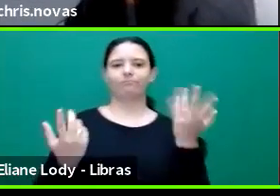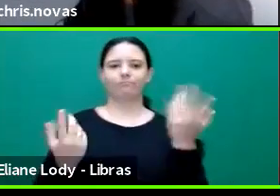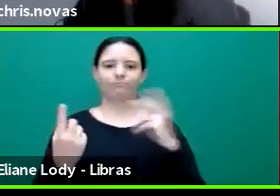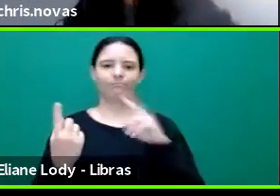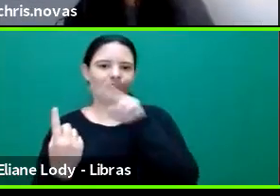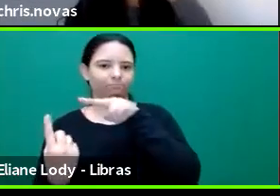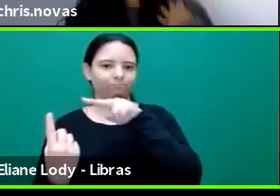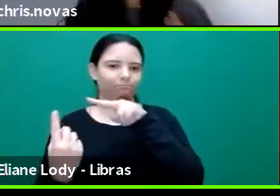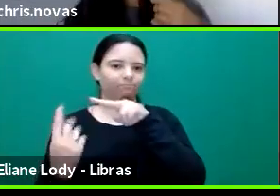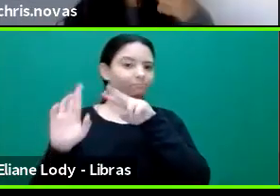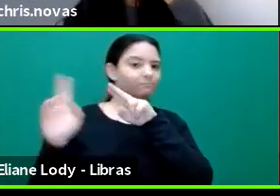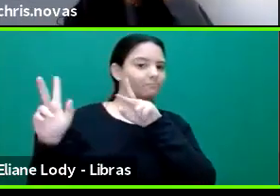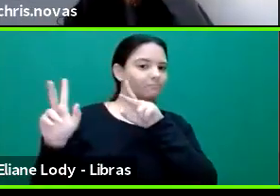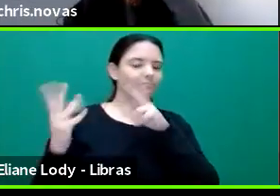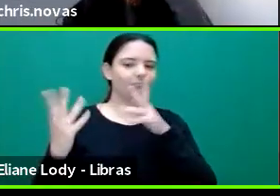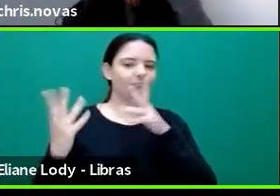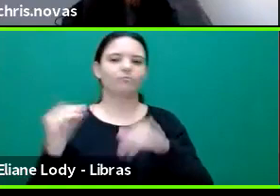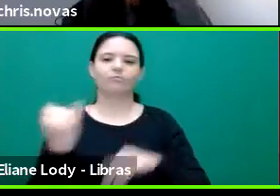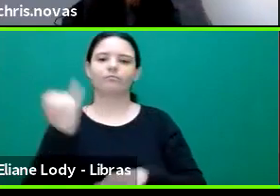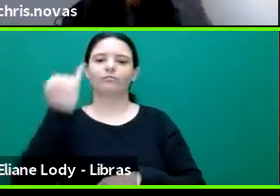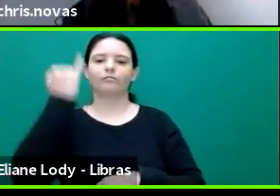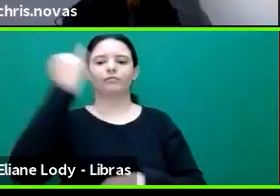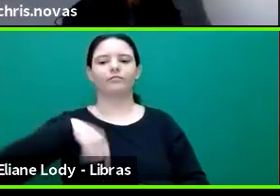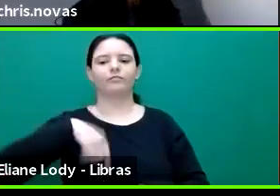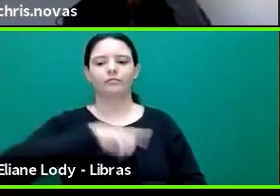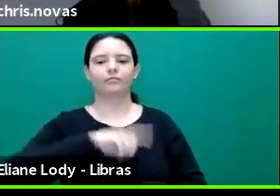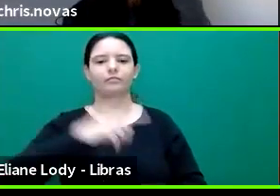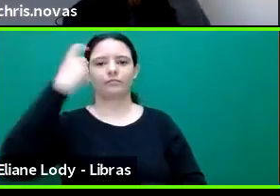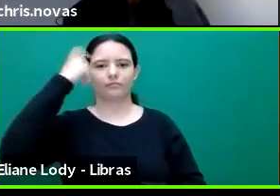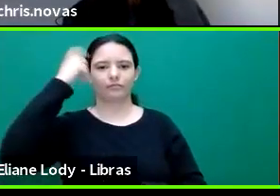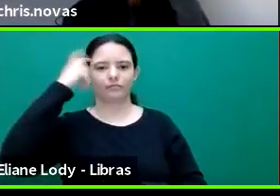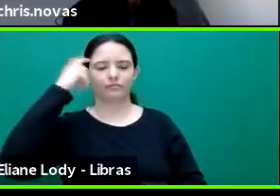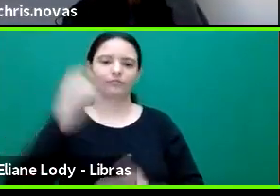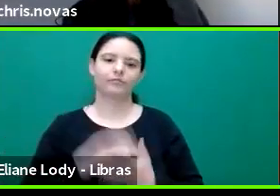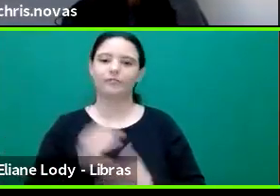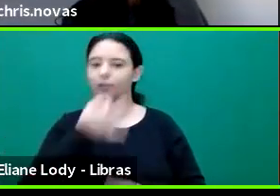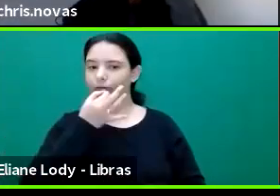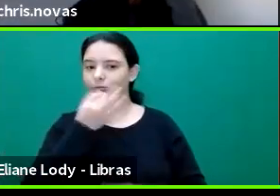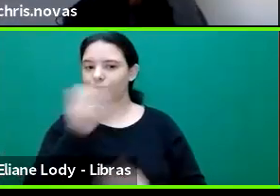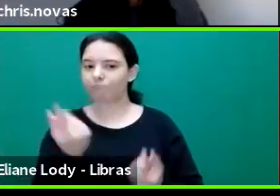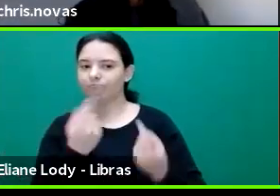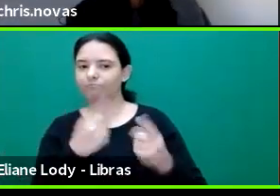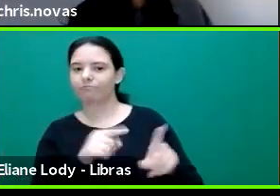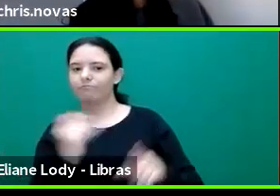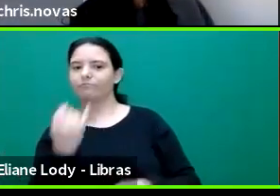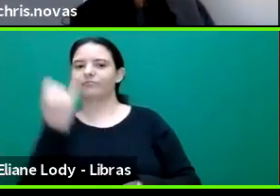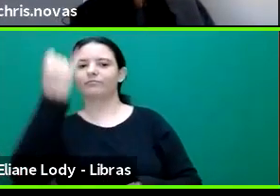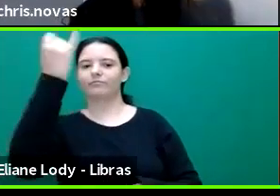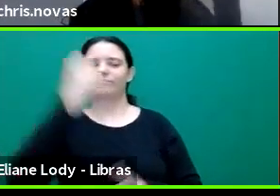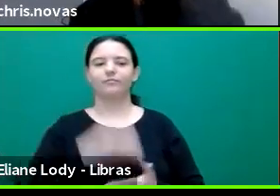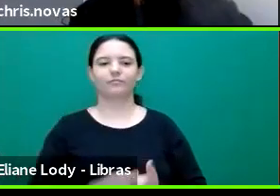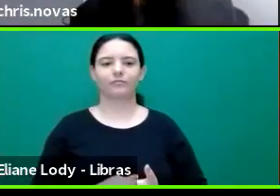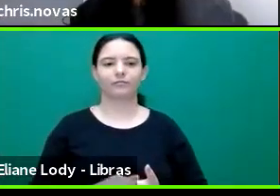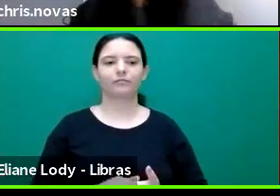counter to this kind of like, you know, you need to generalize and and cases aren't generalizable. I just don't accept that.